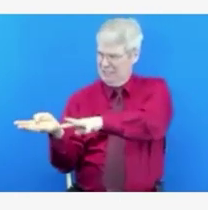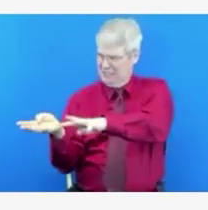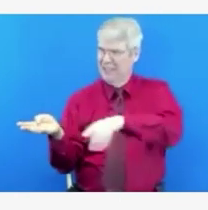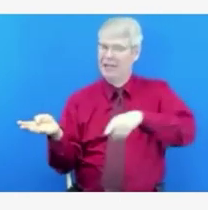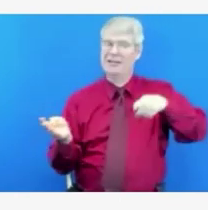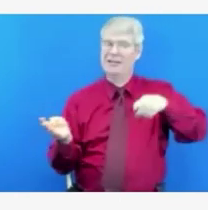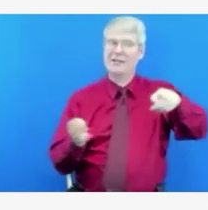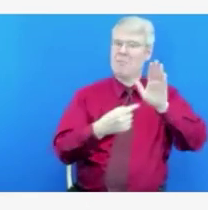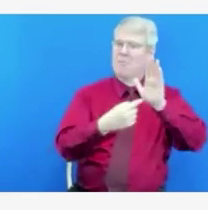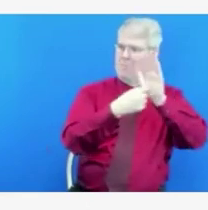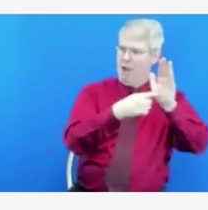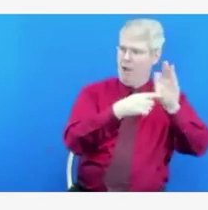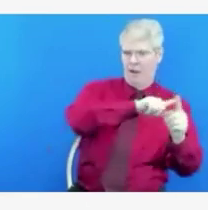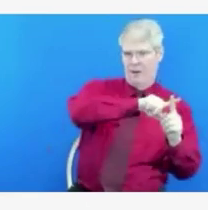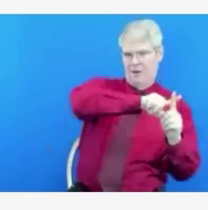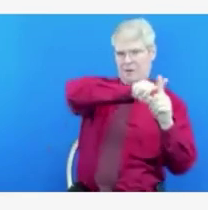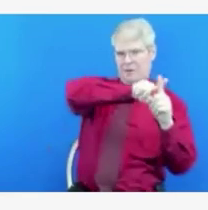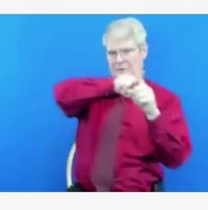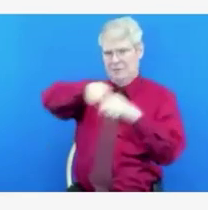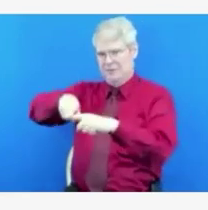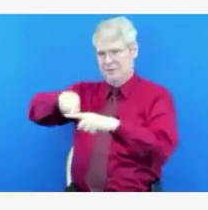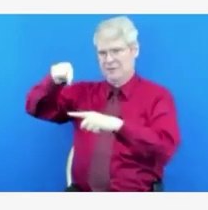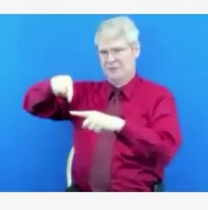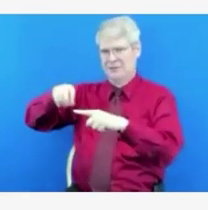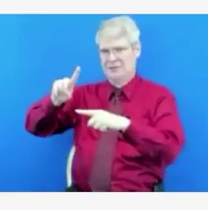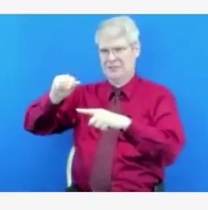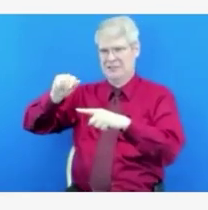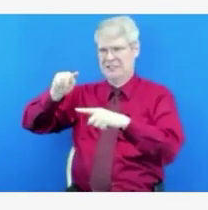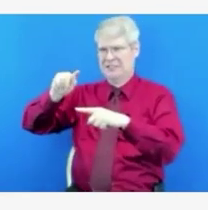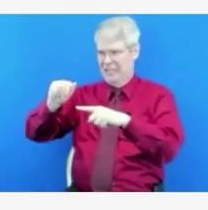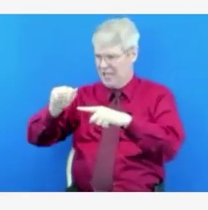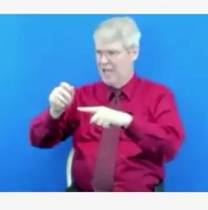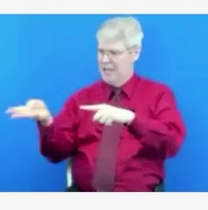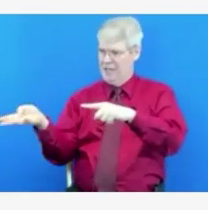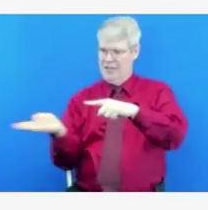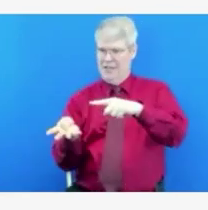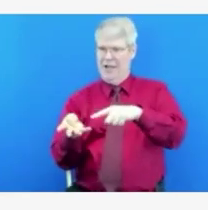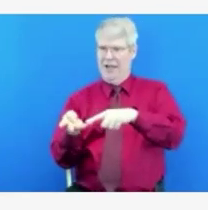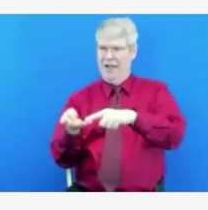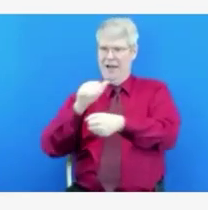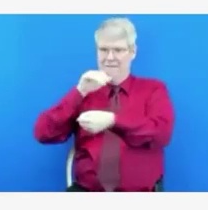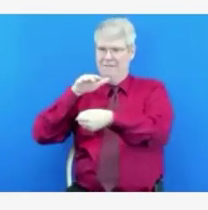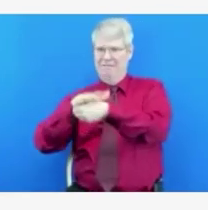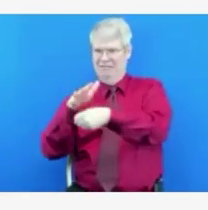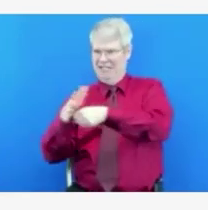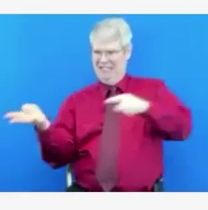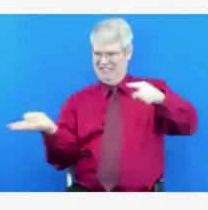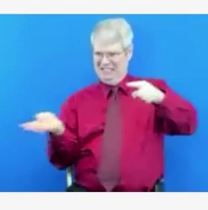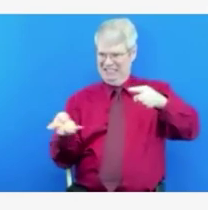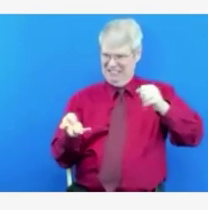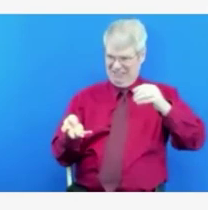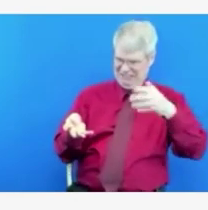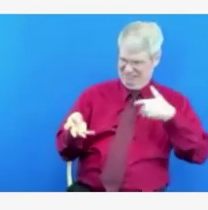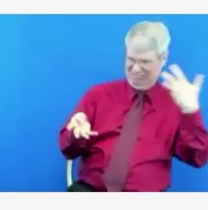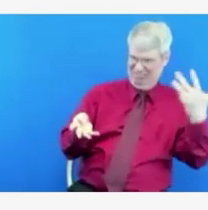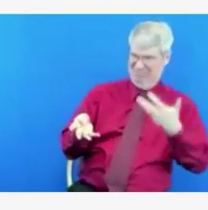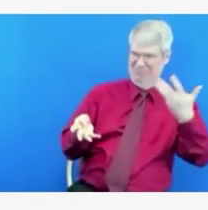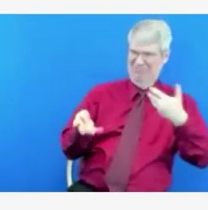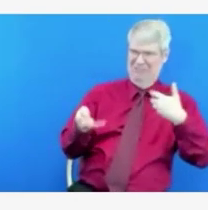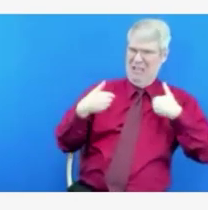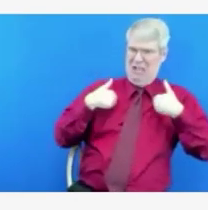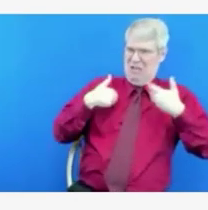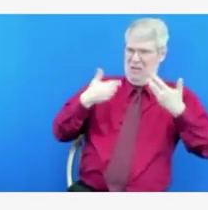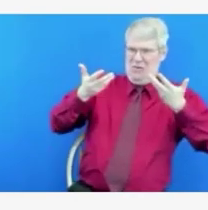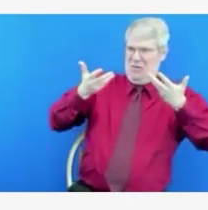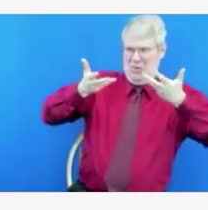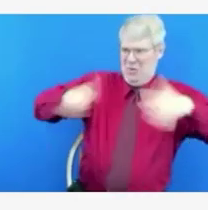speculate about the projections at this point based on our case data that we're seeing. It